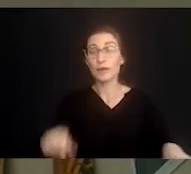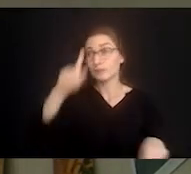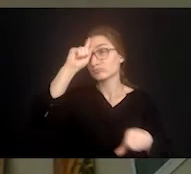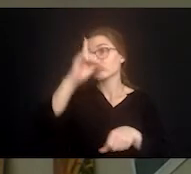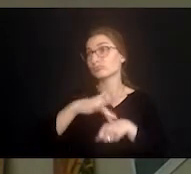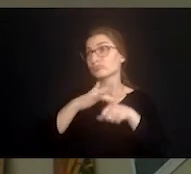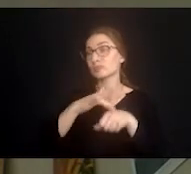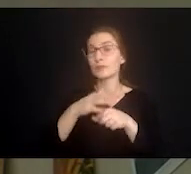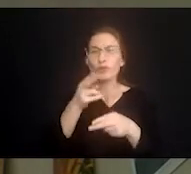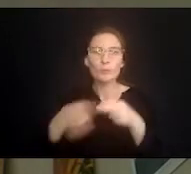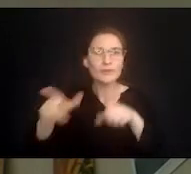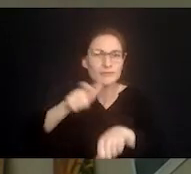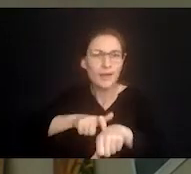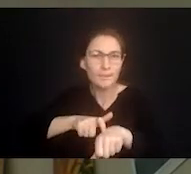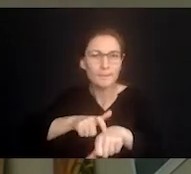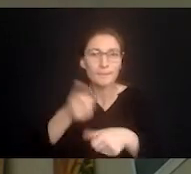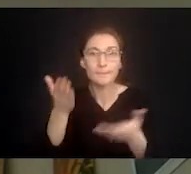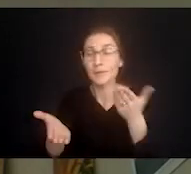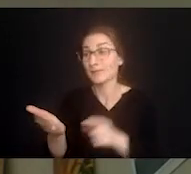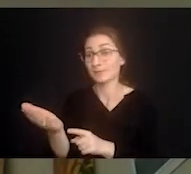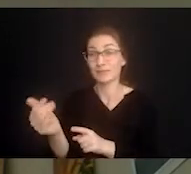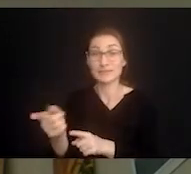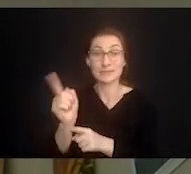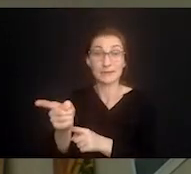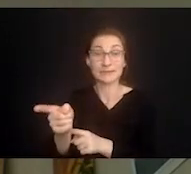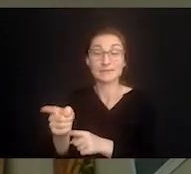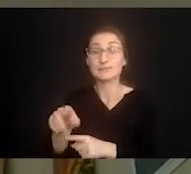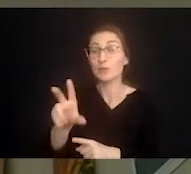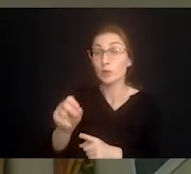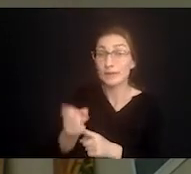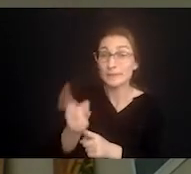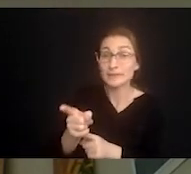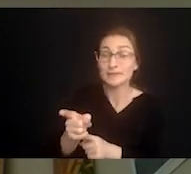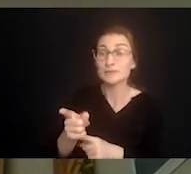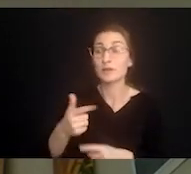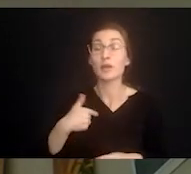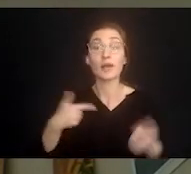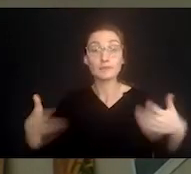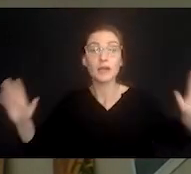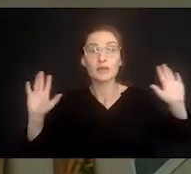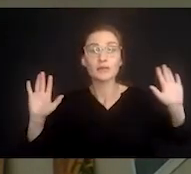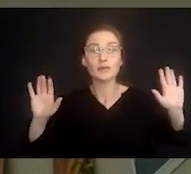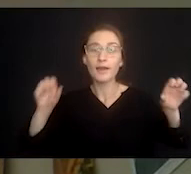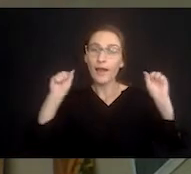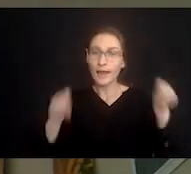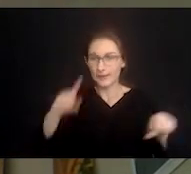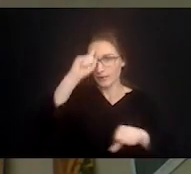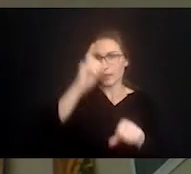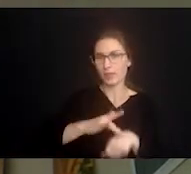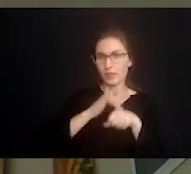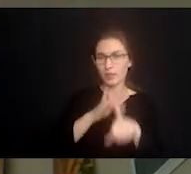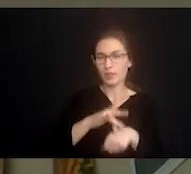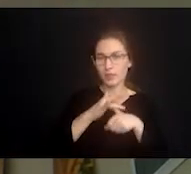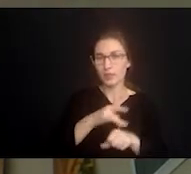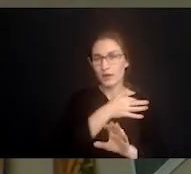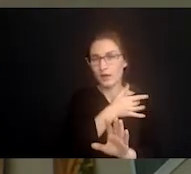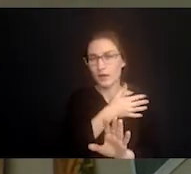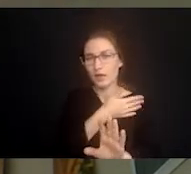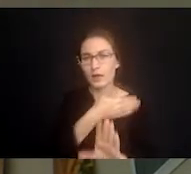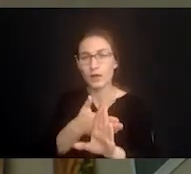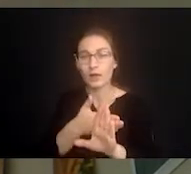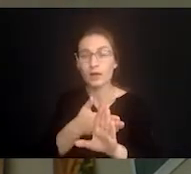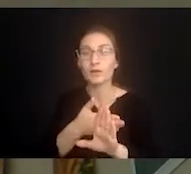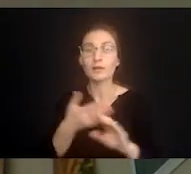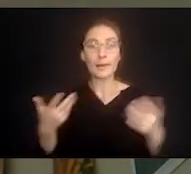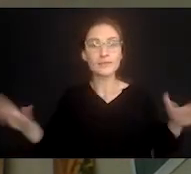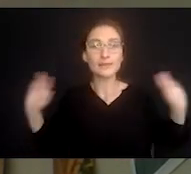wallow in for a brief time and i do mean brief set a timer and say in 15 minutes or in 30 minutes i'm done i'm going to feel bad about this right now